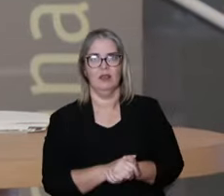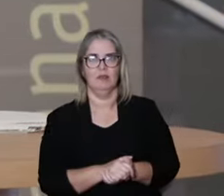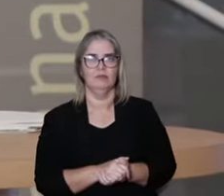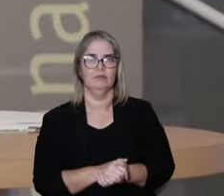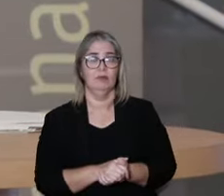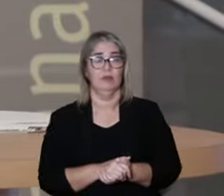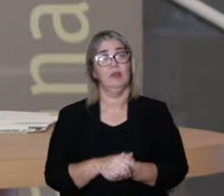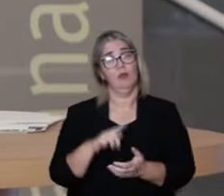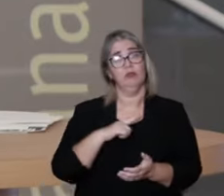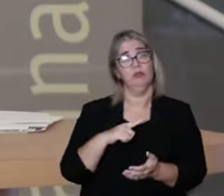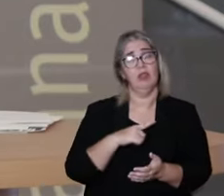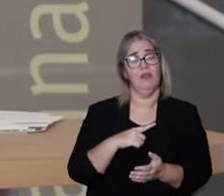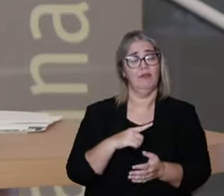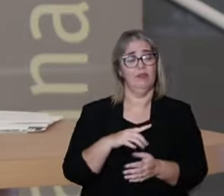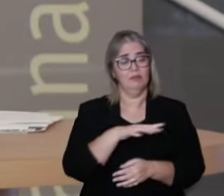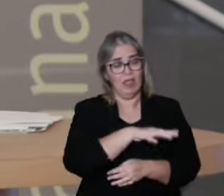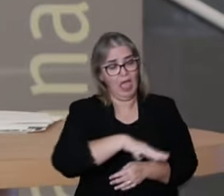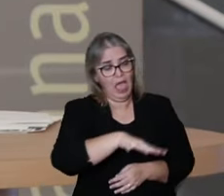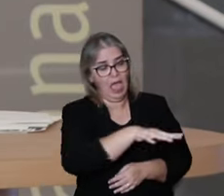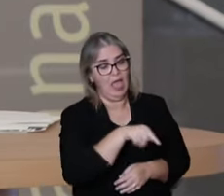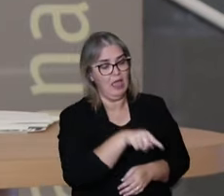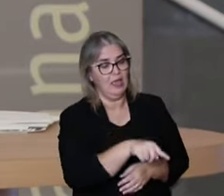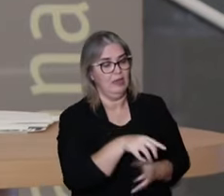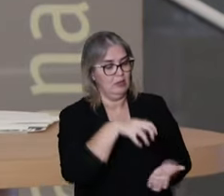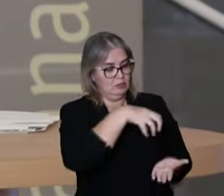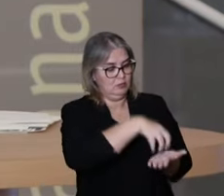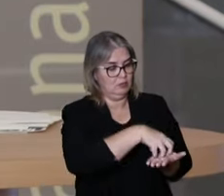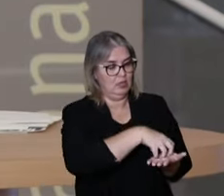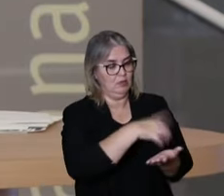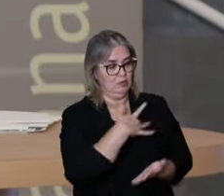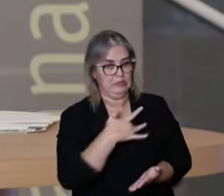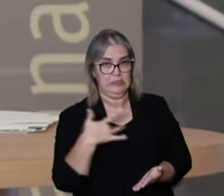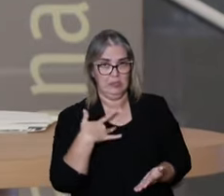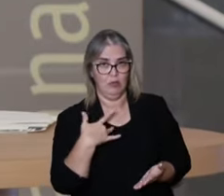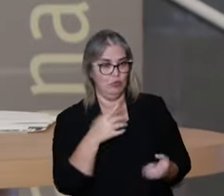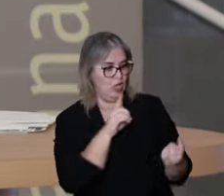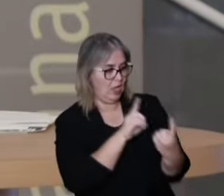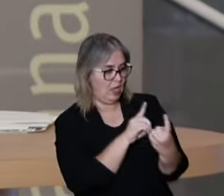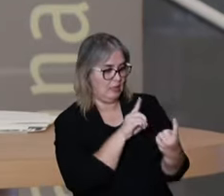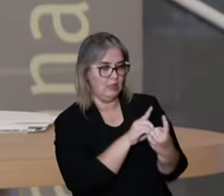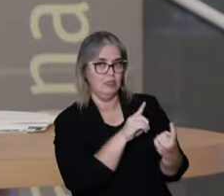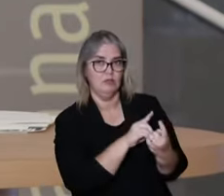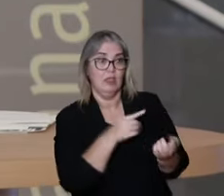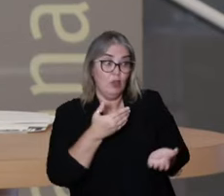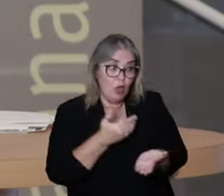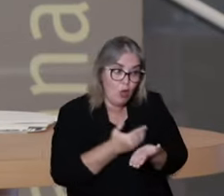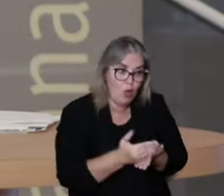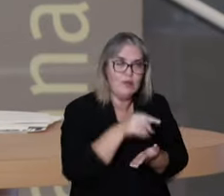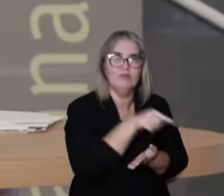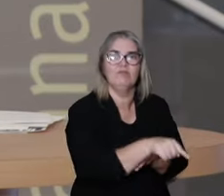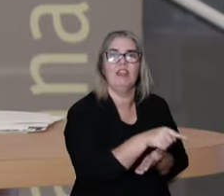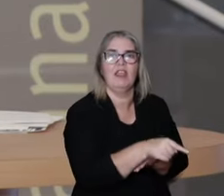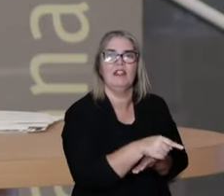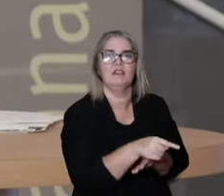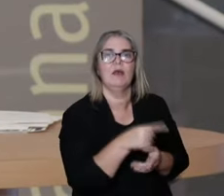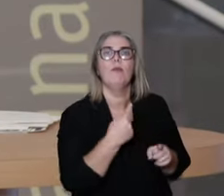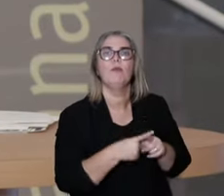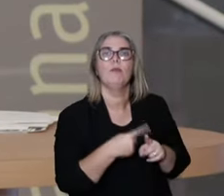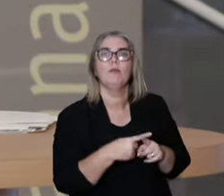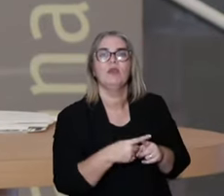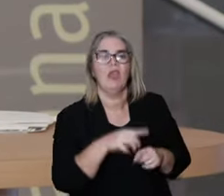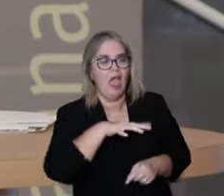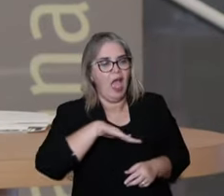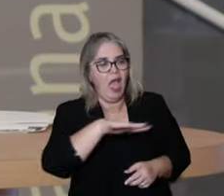to treat. So the primary care is the first movement. That's why in many countries in the world is a place that really